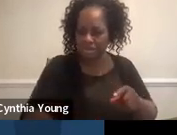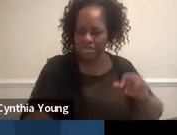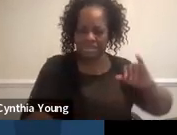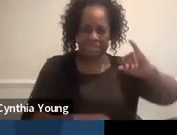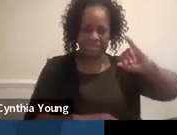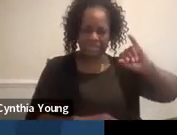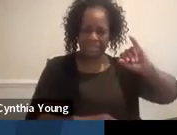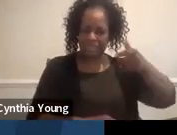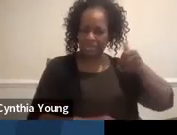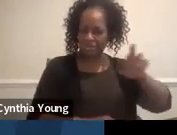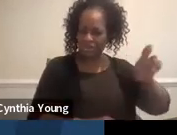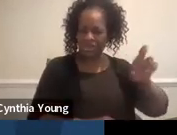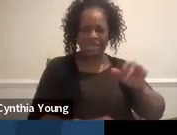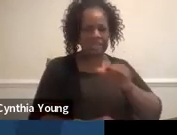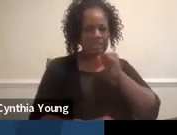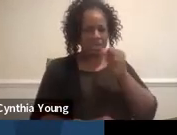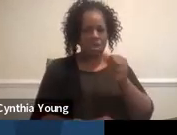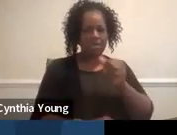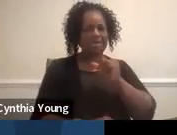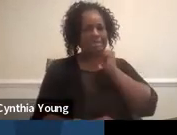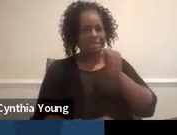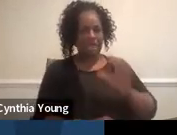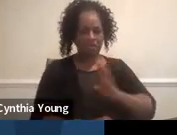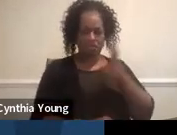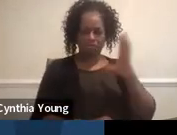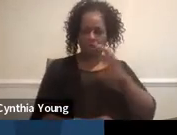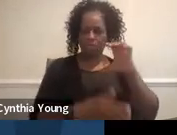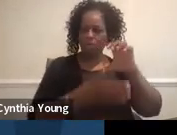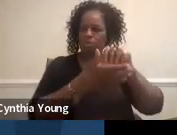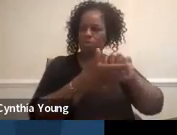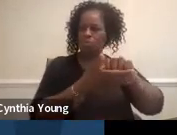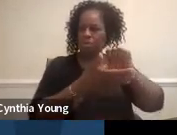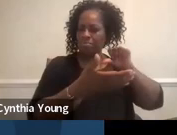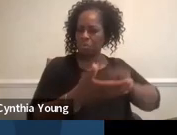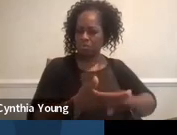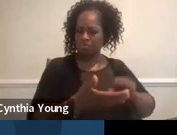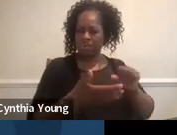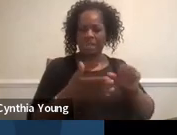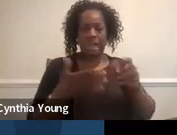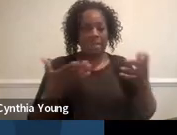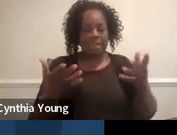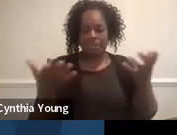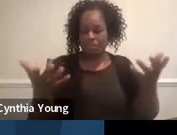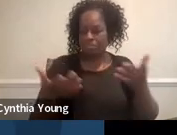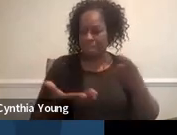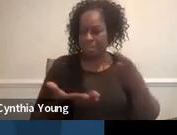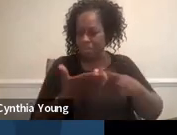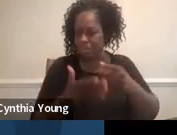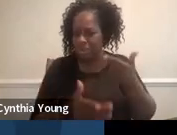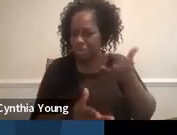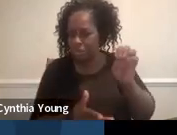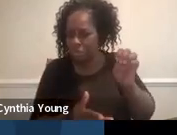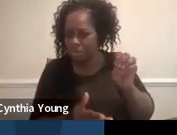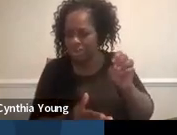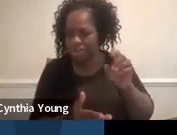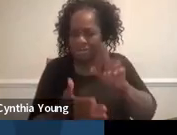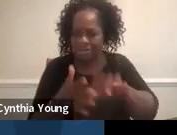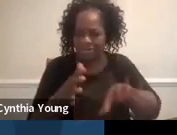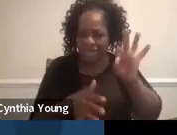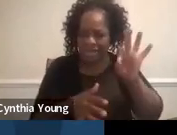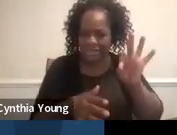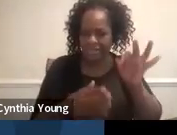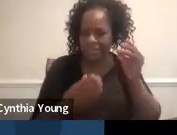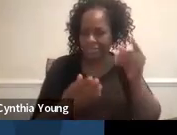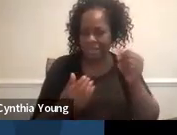removals or something like that. Okay. Is what it's called? You can, you can probably Google that and. Okay.